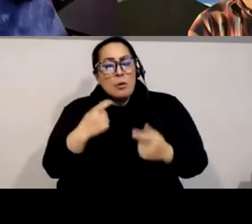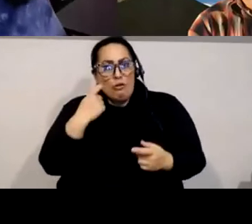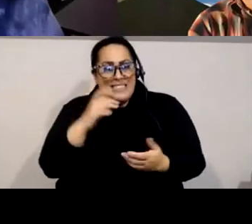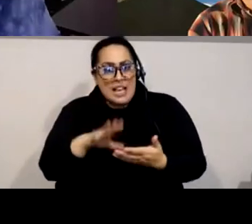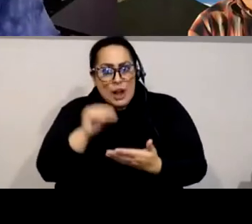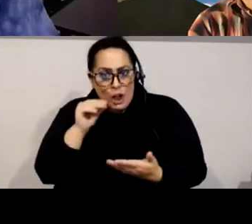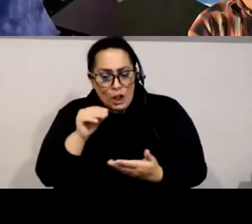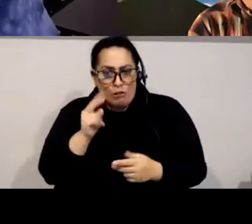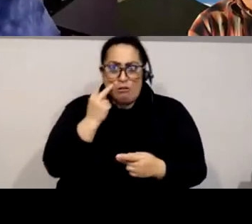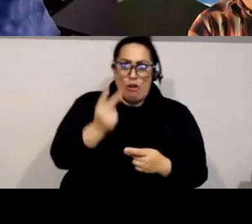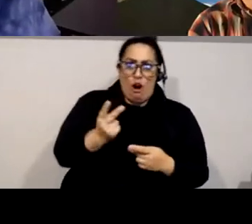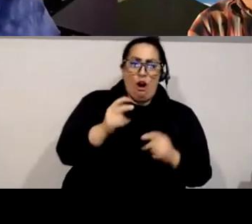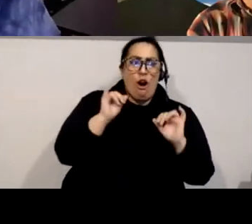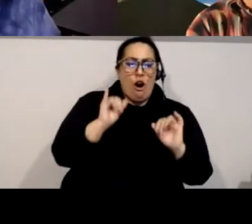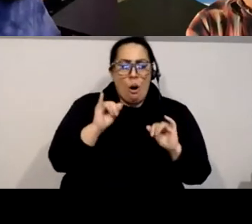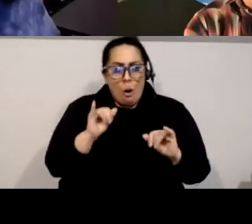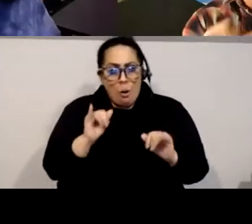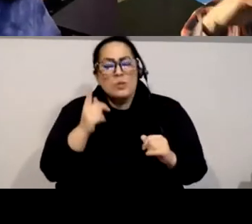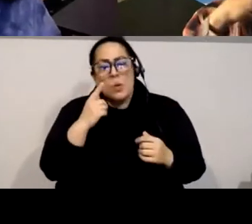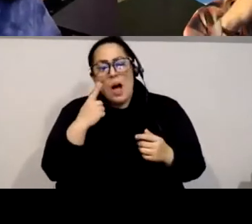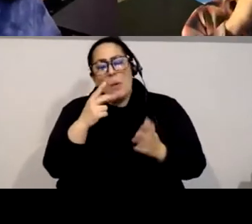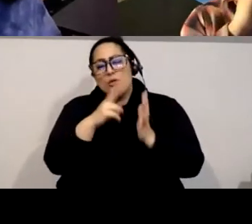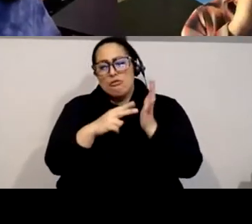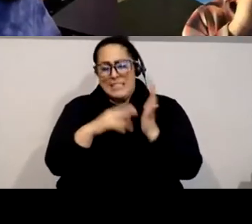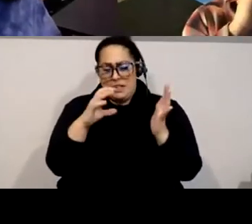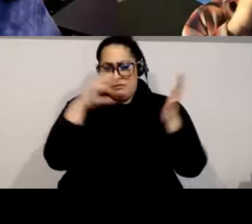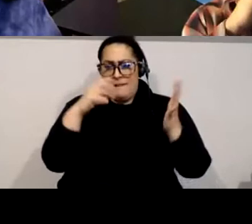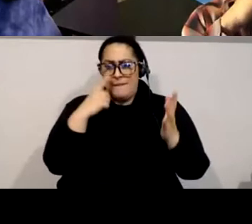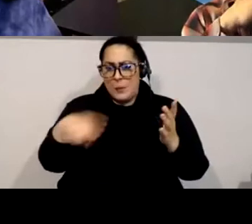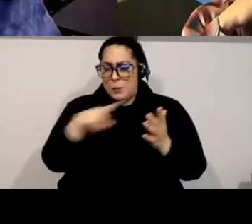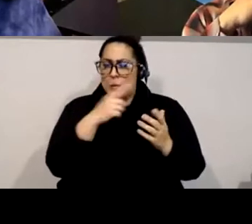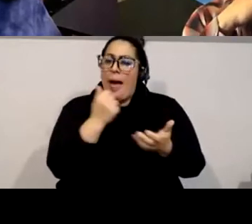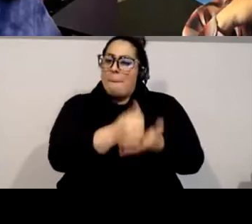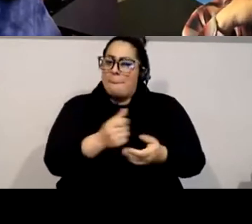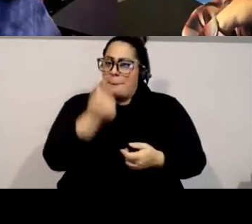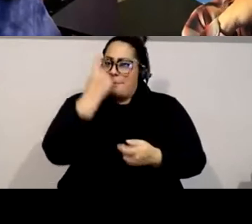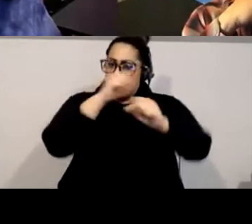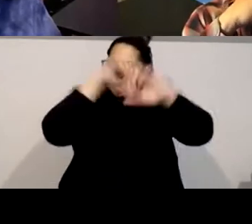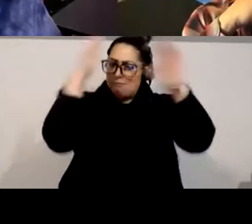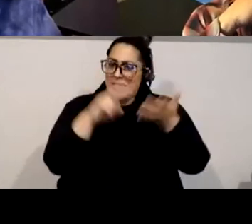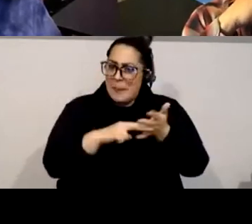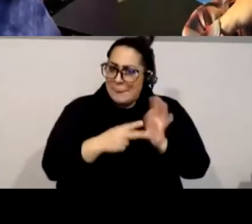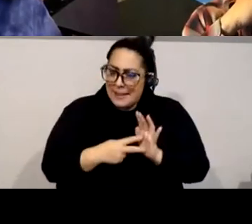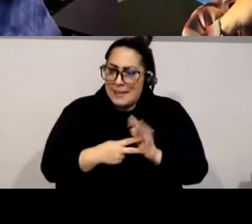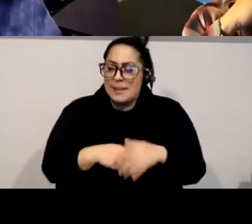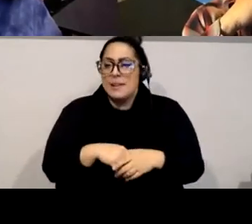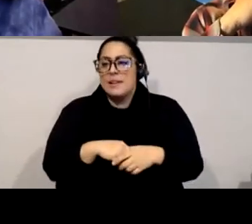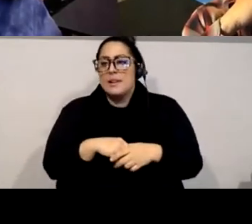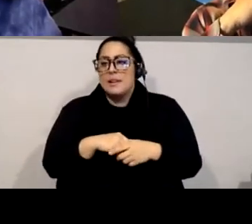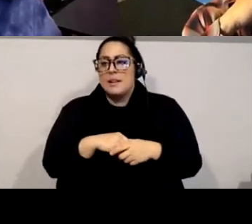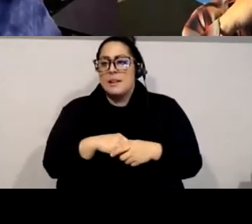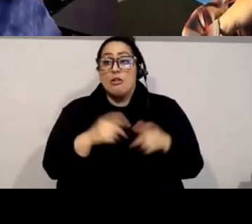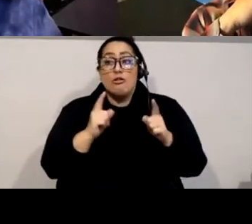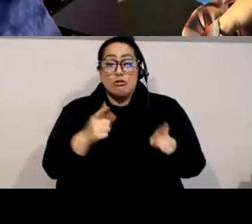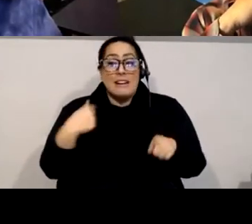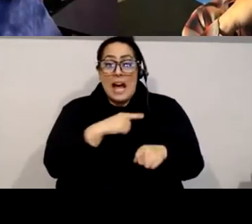just to sort of start us off. And I also want to invite people, if you have any questions, please feel free to, during our